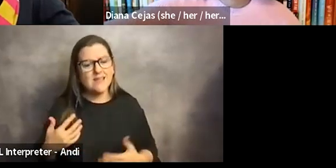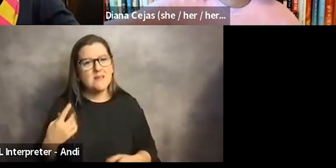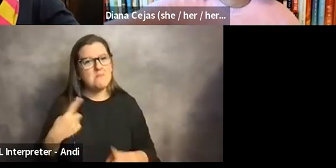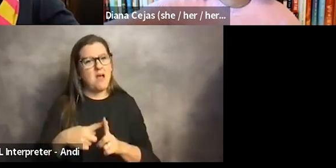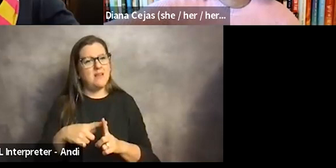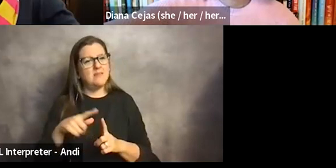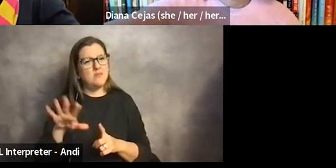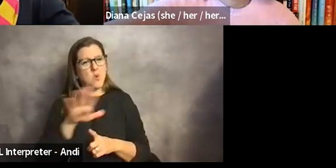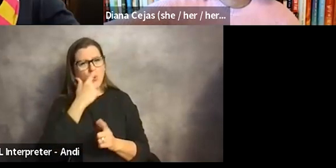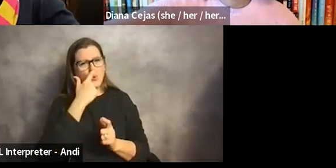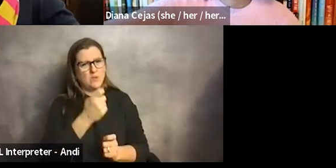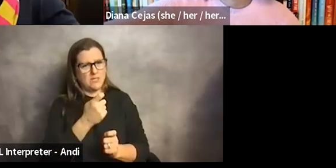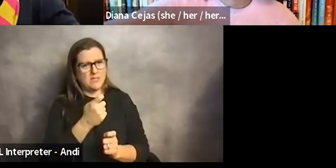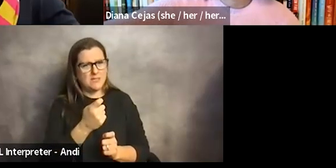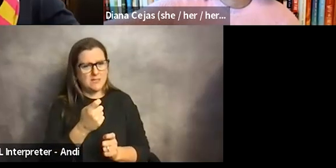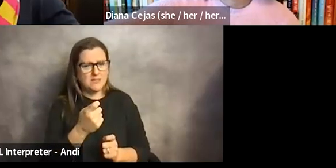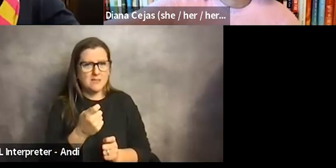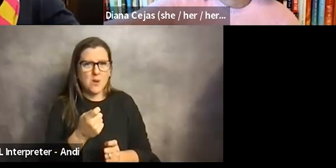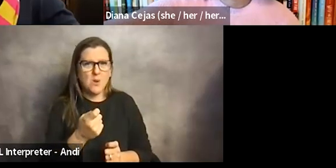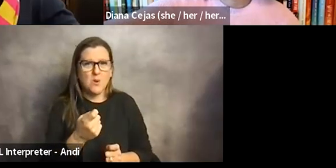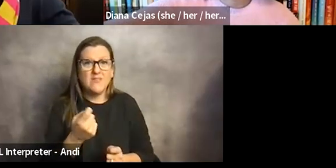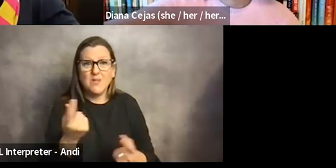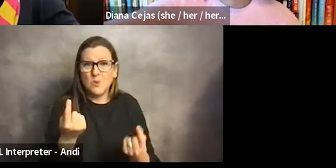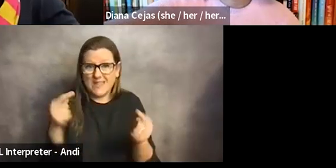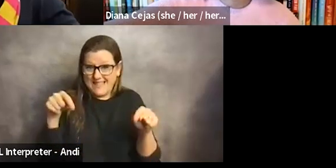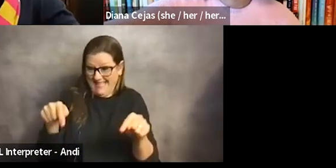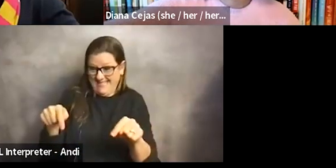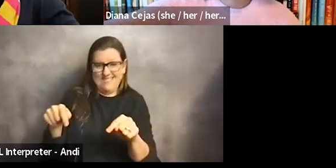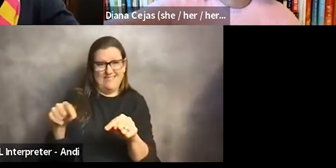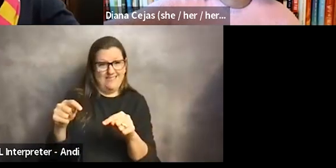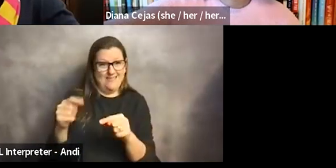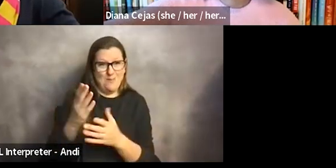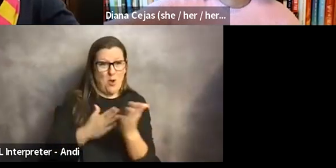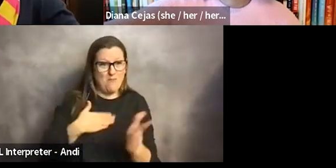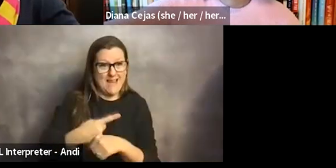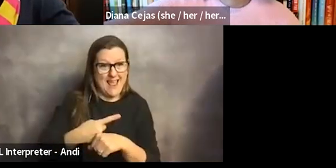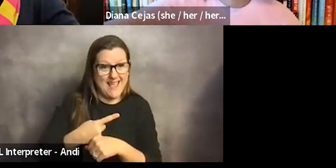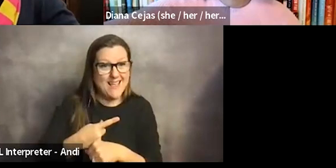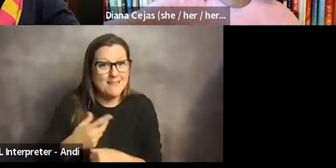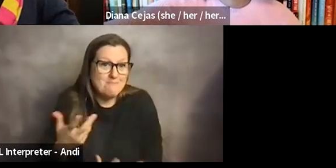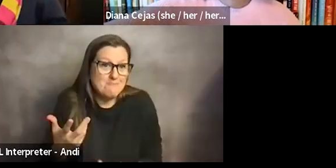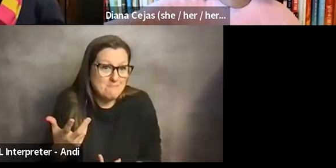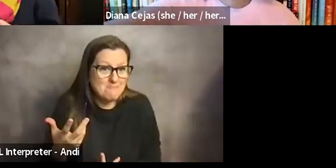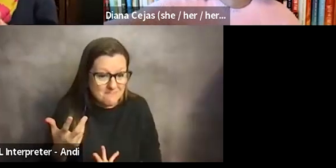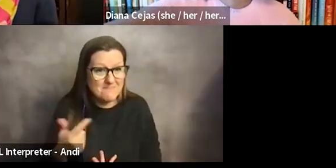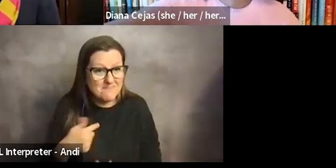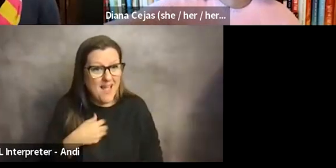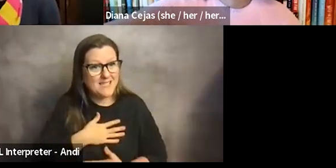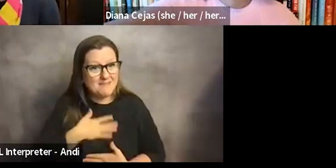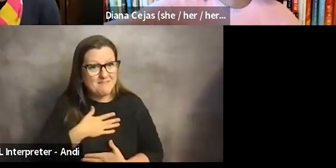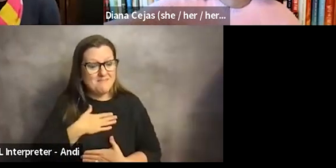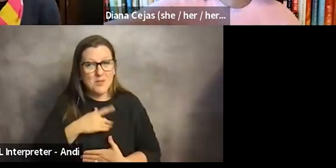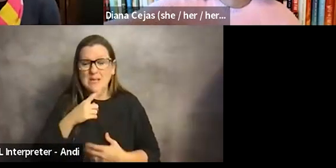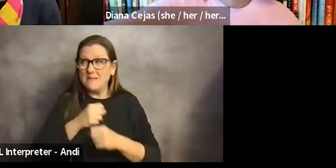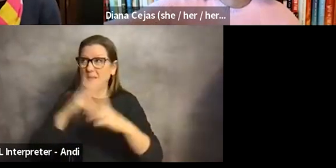our interests are. So even doing things like this as part of my day, um, I don't know that I would have imagined myself